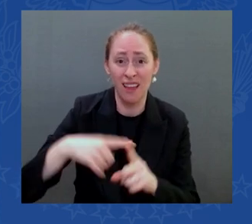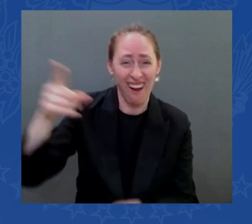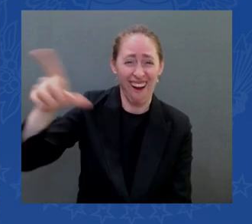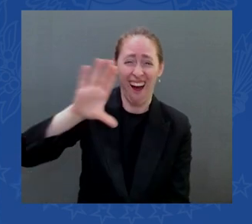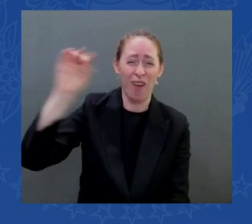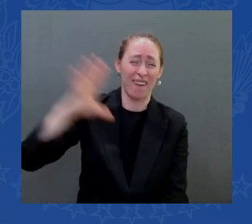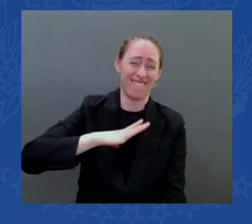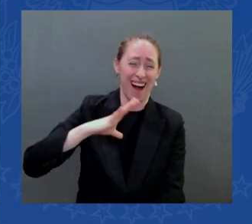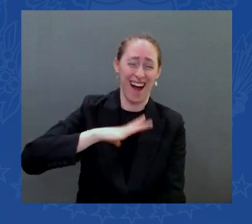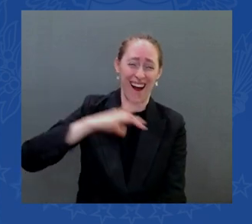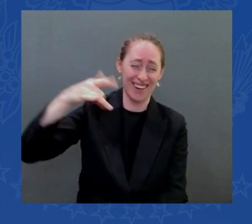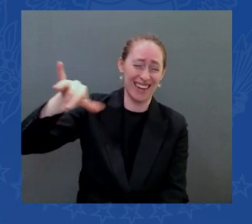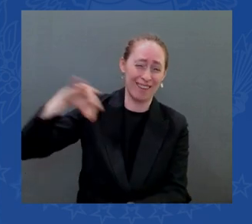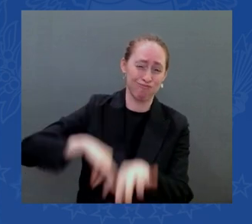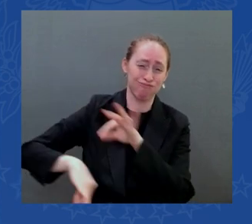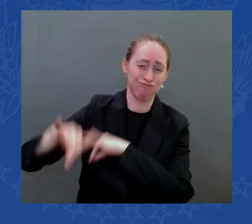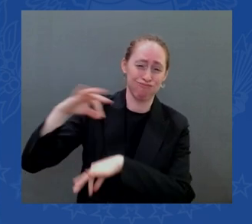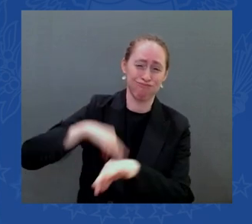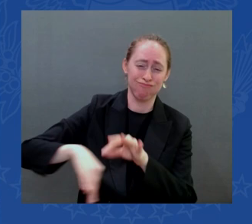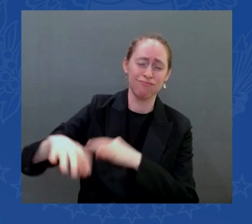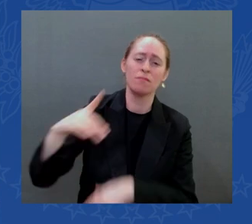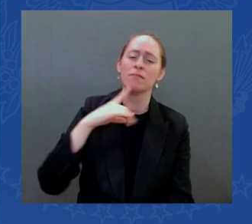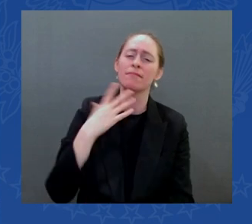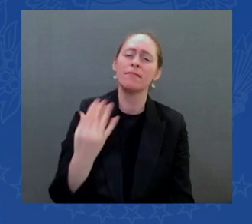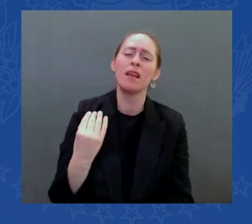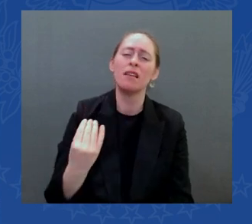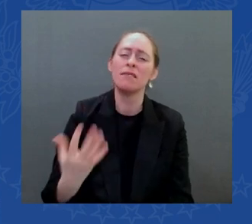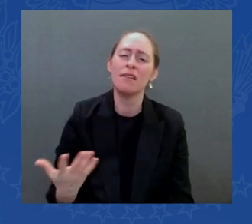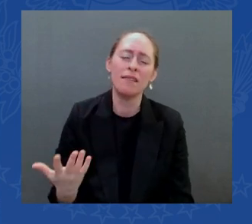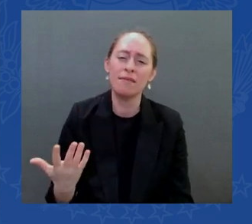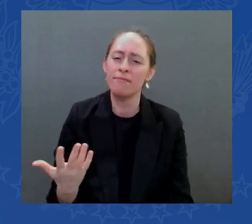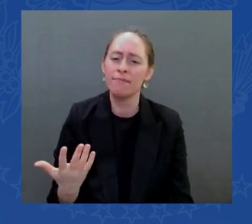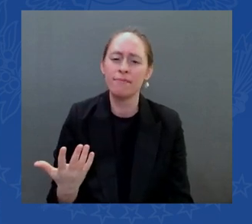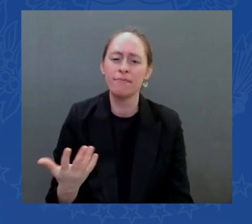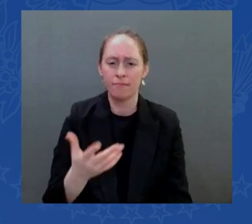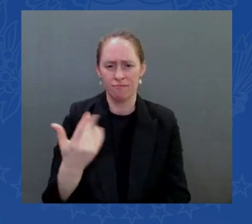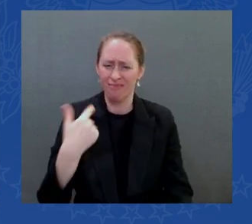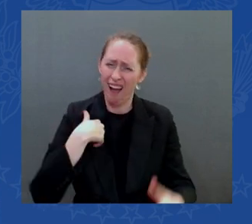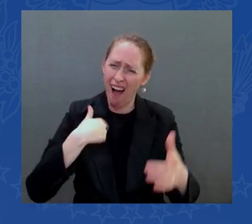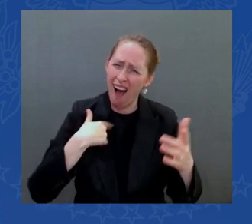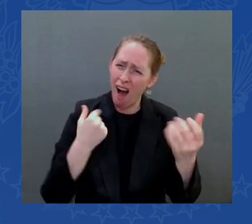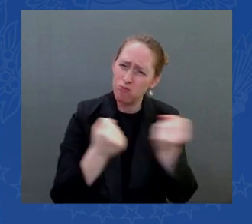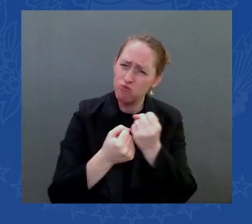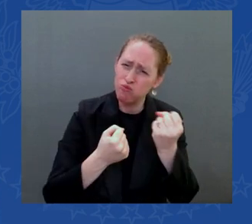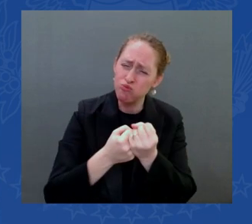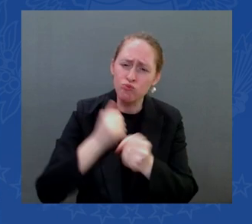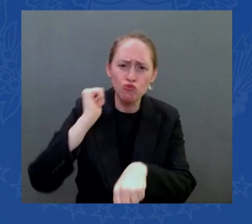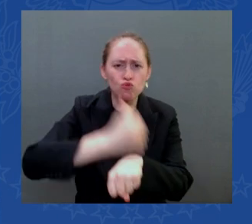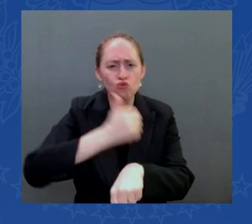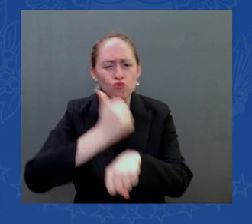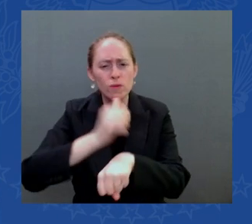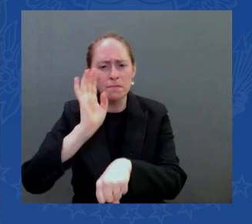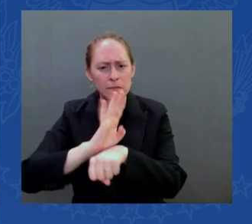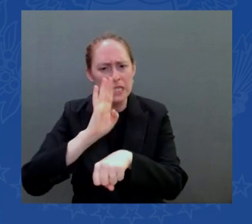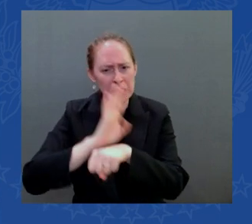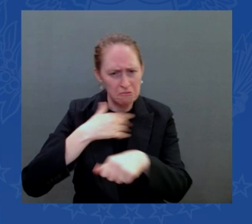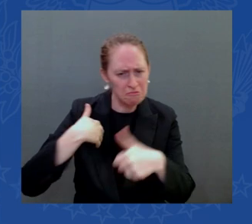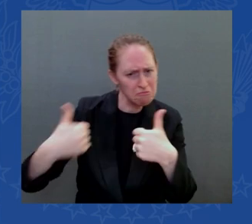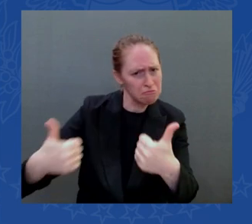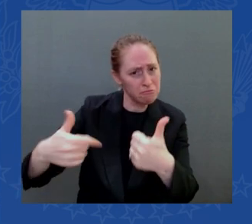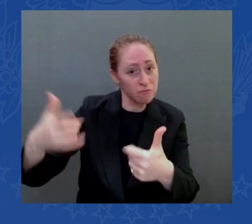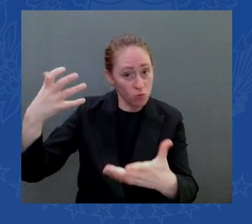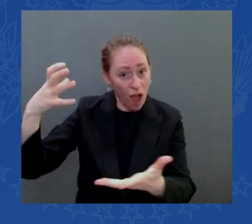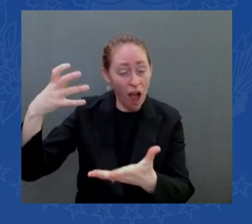i think people should be able to go out and make millions of dollars even a billion if you can make it but at least pay